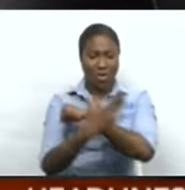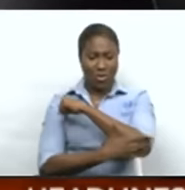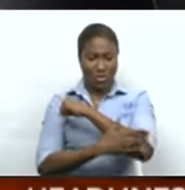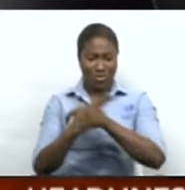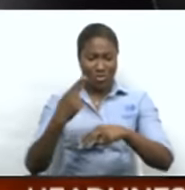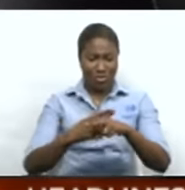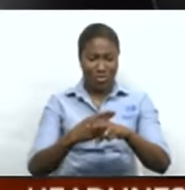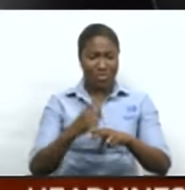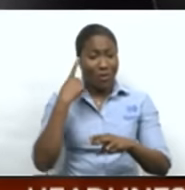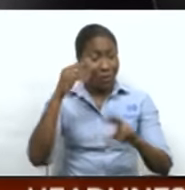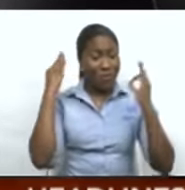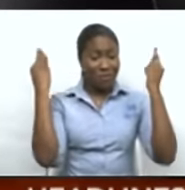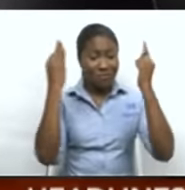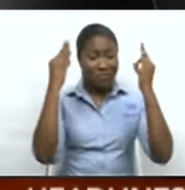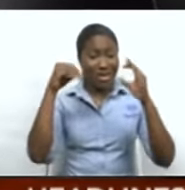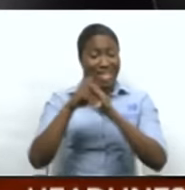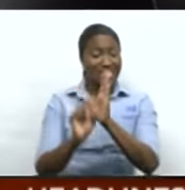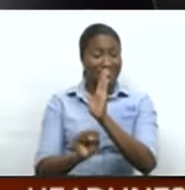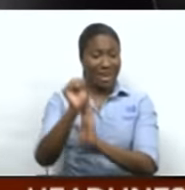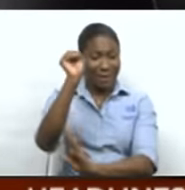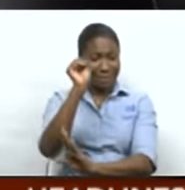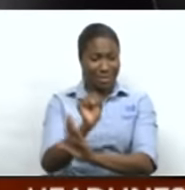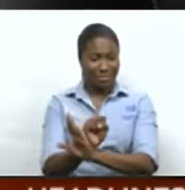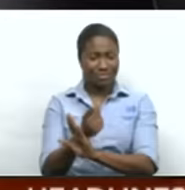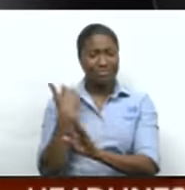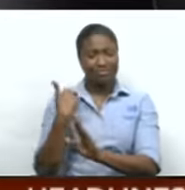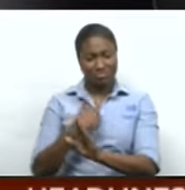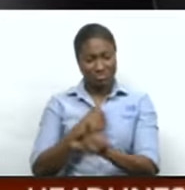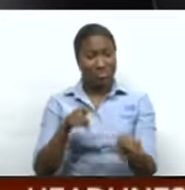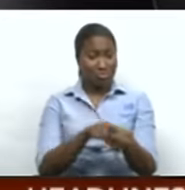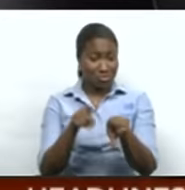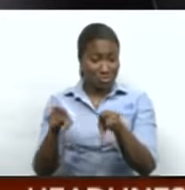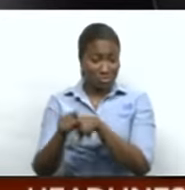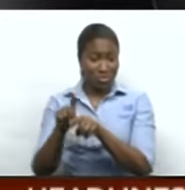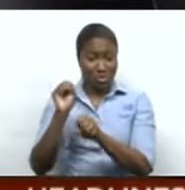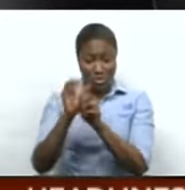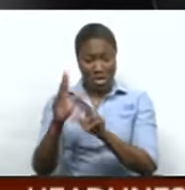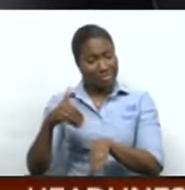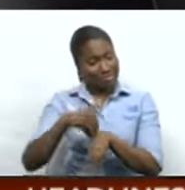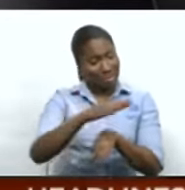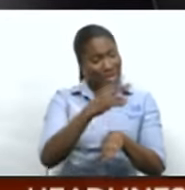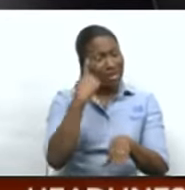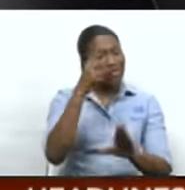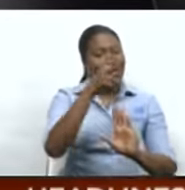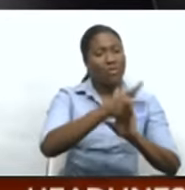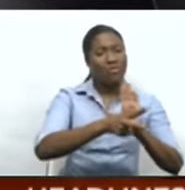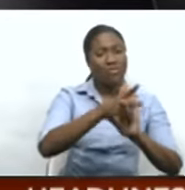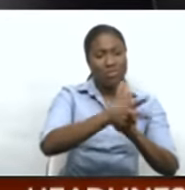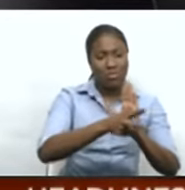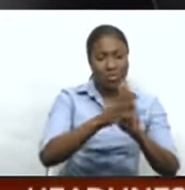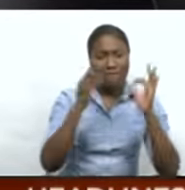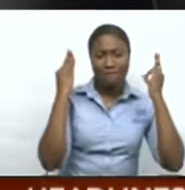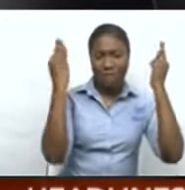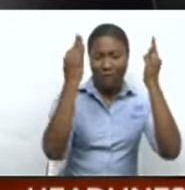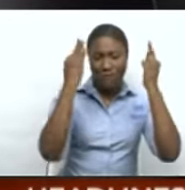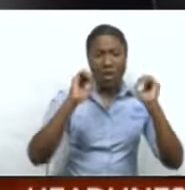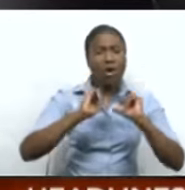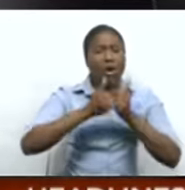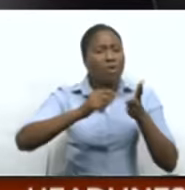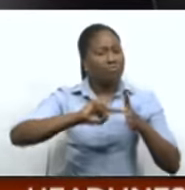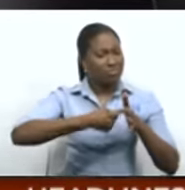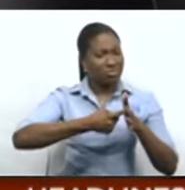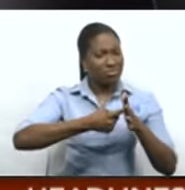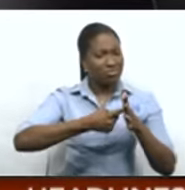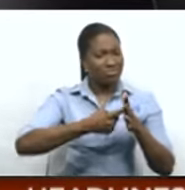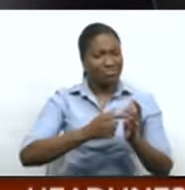Festival in September. Among them, our reporter Andrea Perez-Zobers, who tells us more about how the festival began in tonight's This Week in